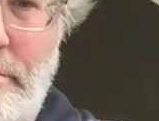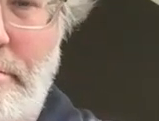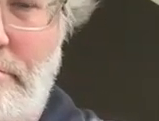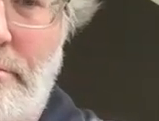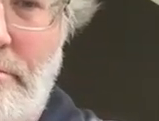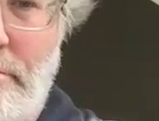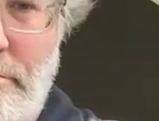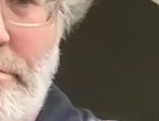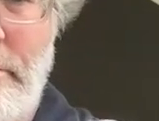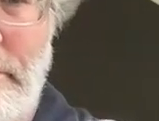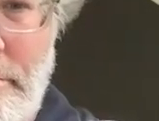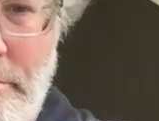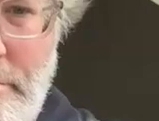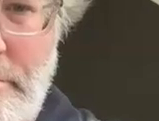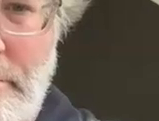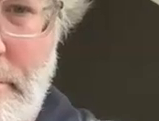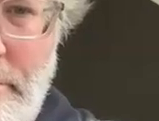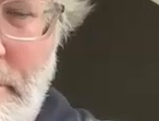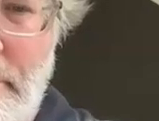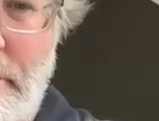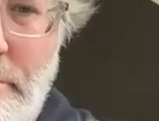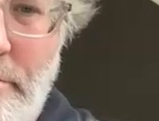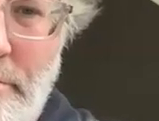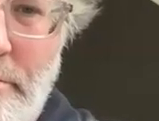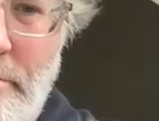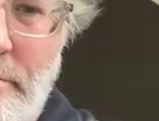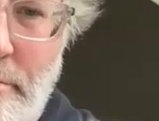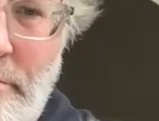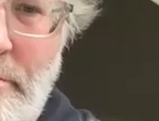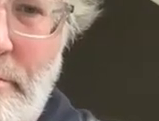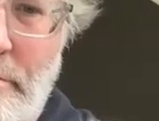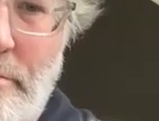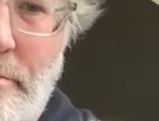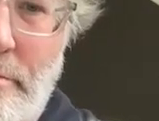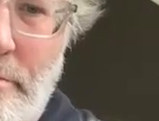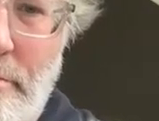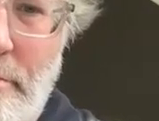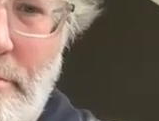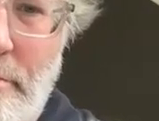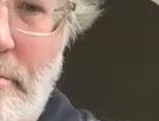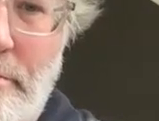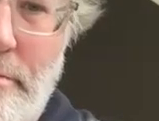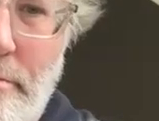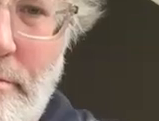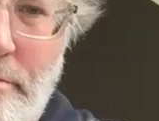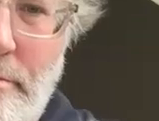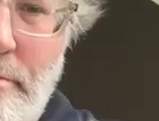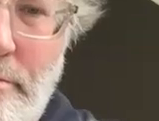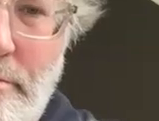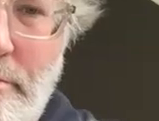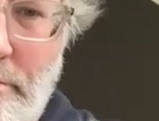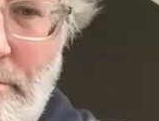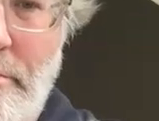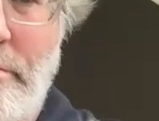report take those numbers right take their evidence take some united nations evidence of the